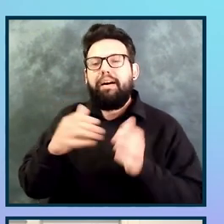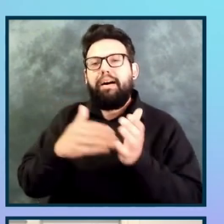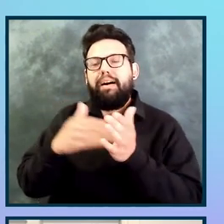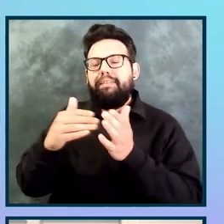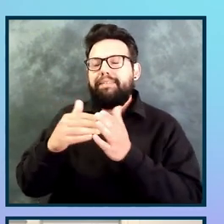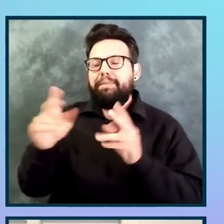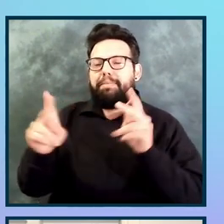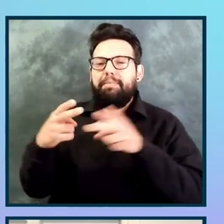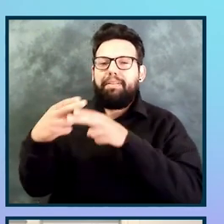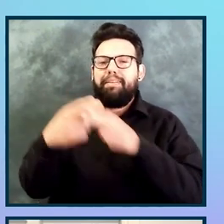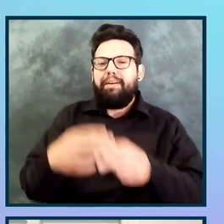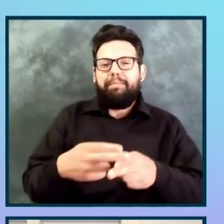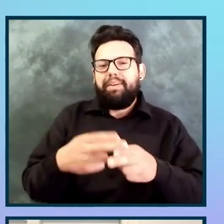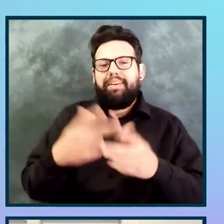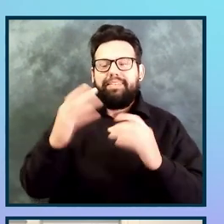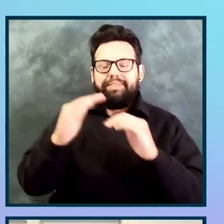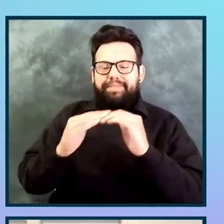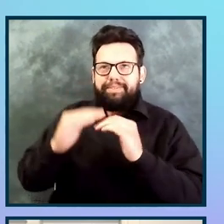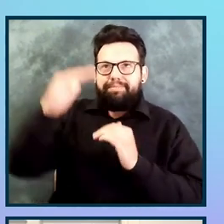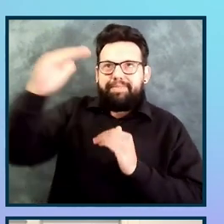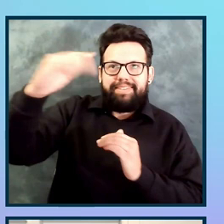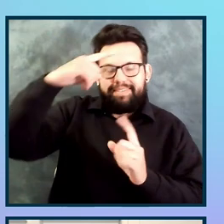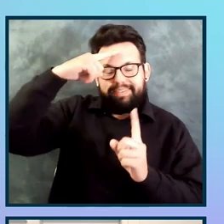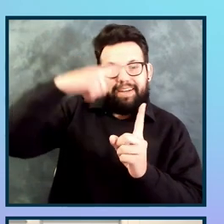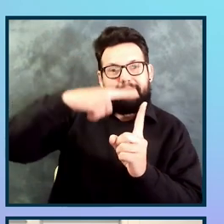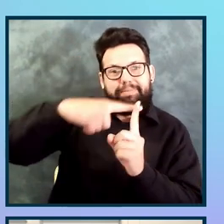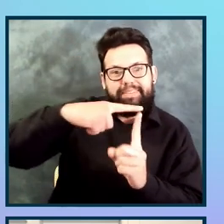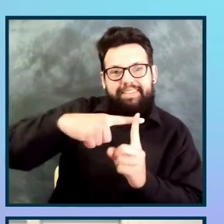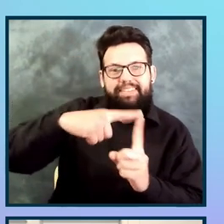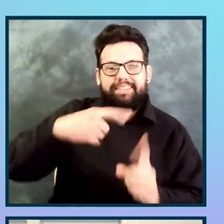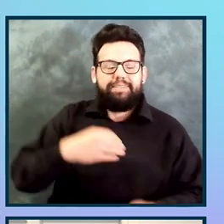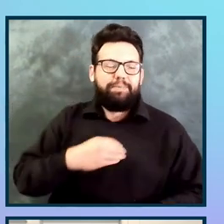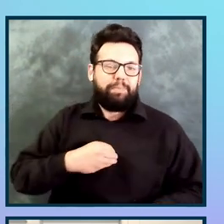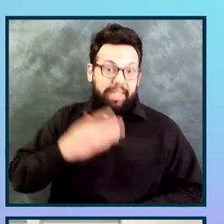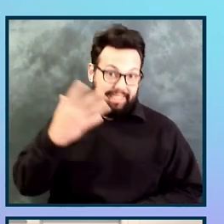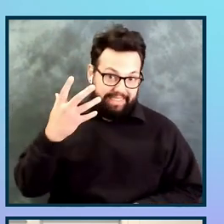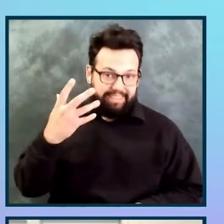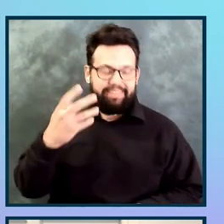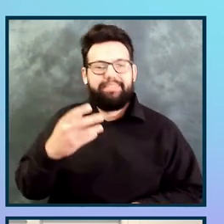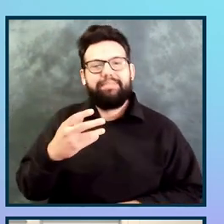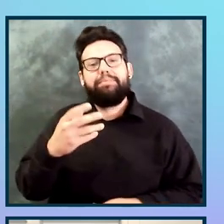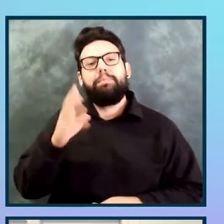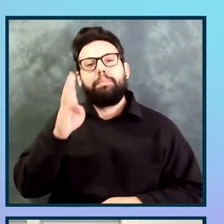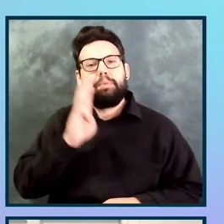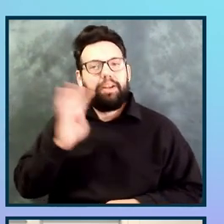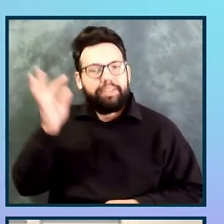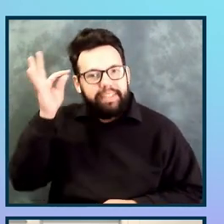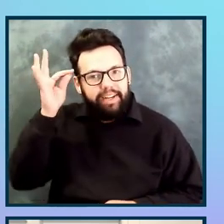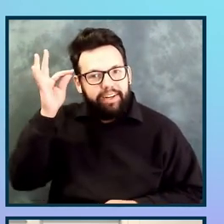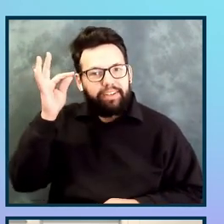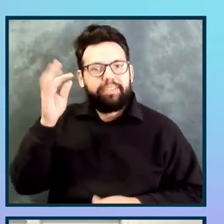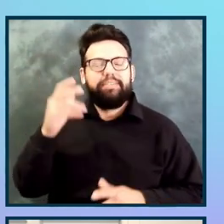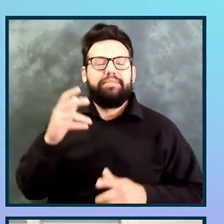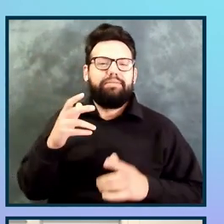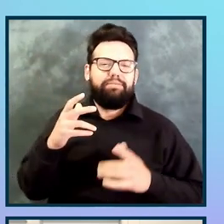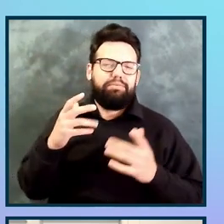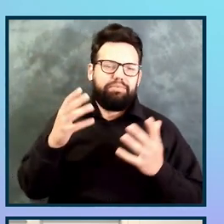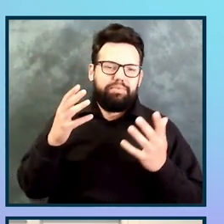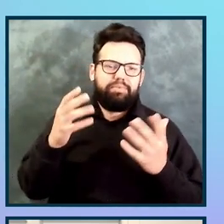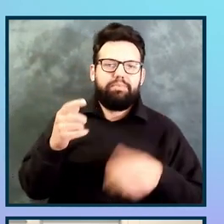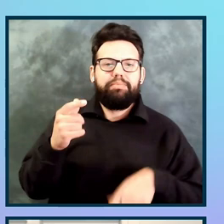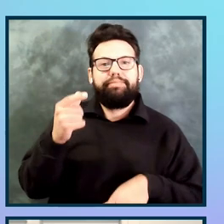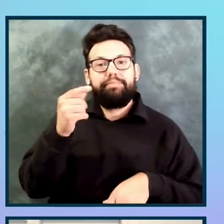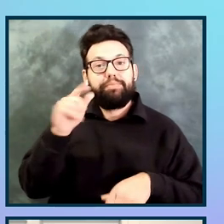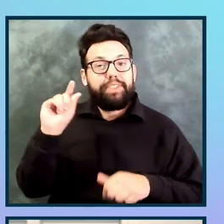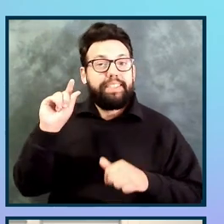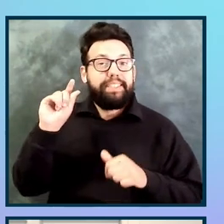I am a Caucasian woman with dark hair and green highlights, and I'm wearing a